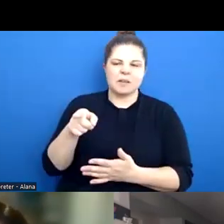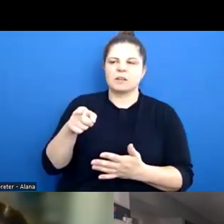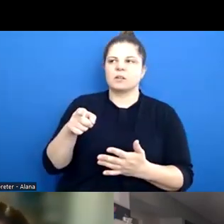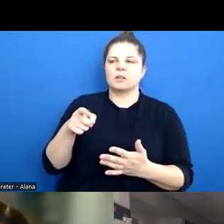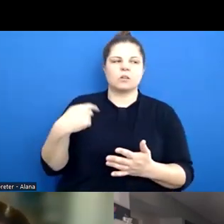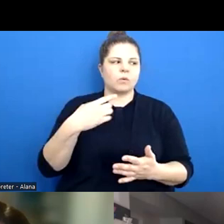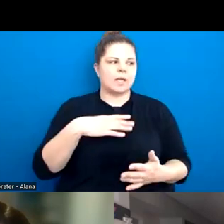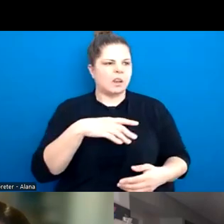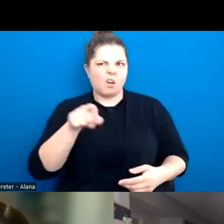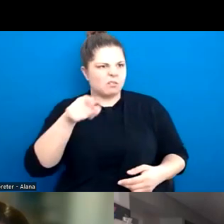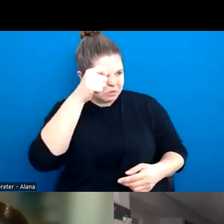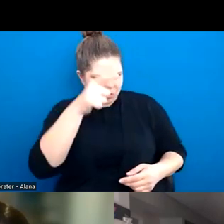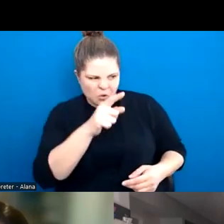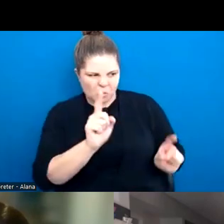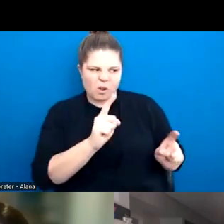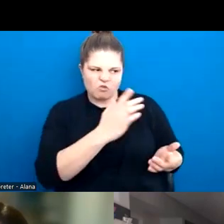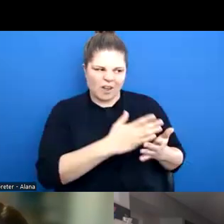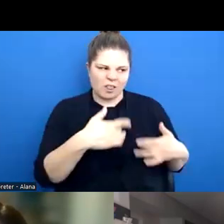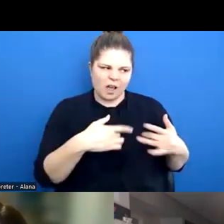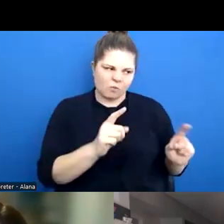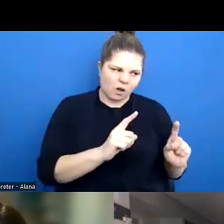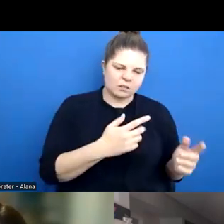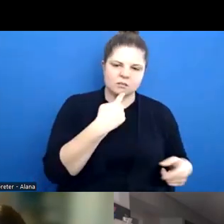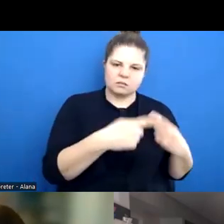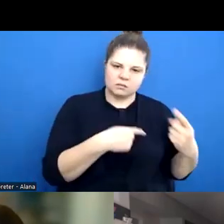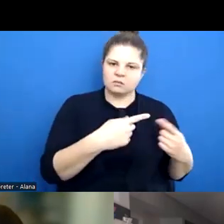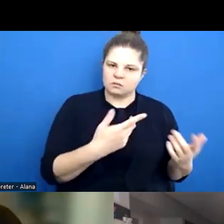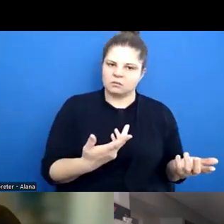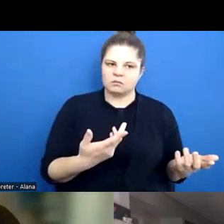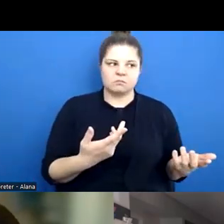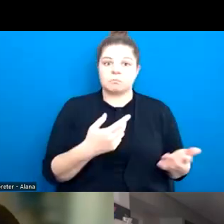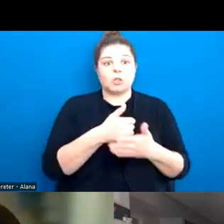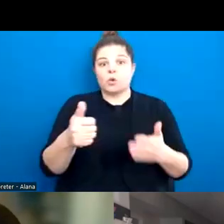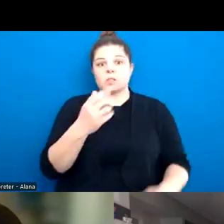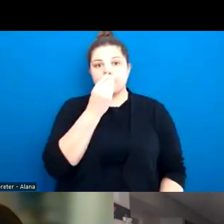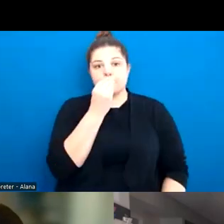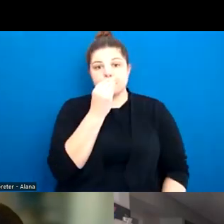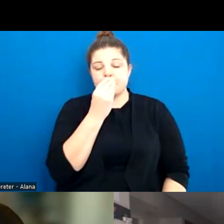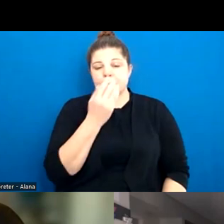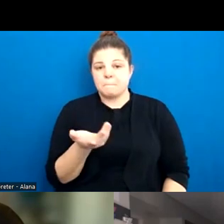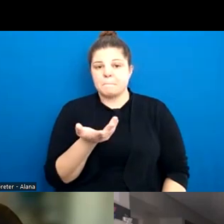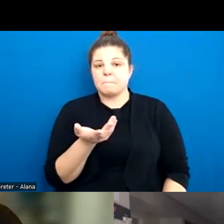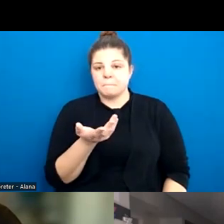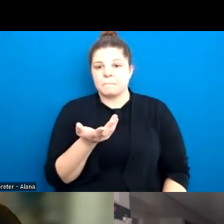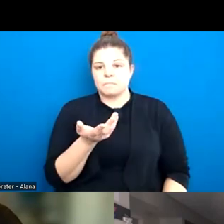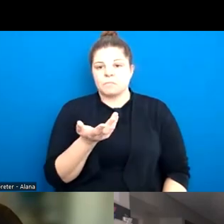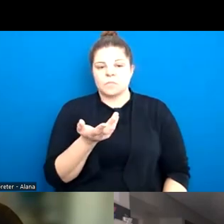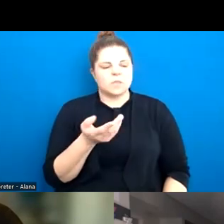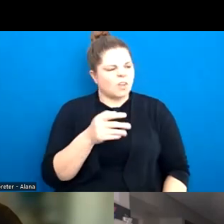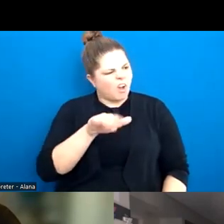students and young people are knowing that that's, um, you know, that's not real. Because obviously they're not going to,